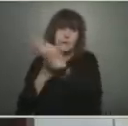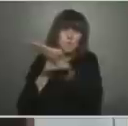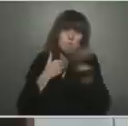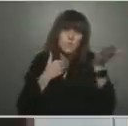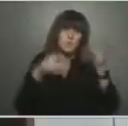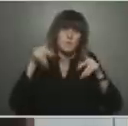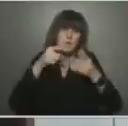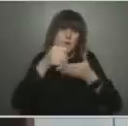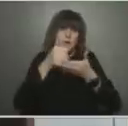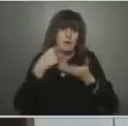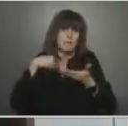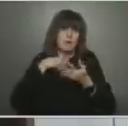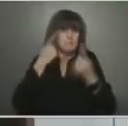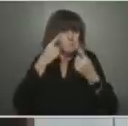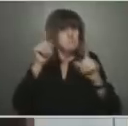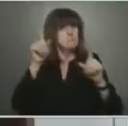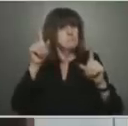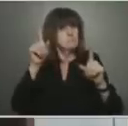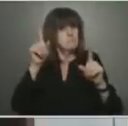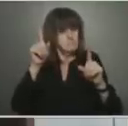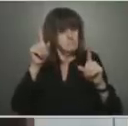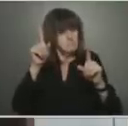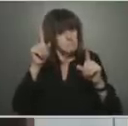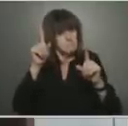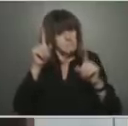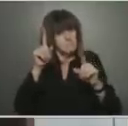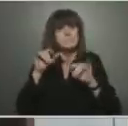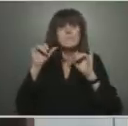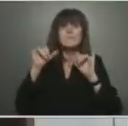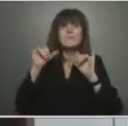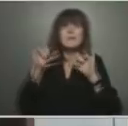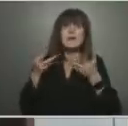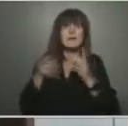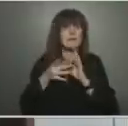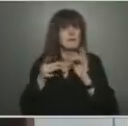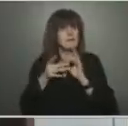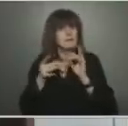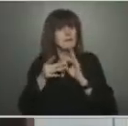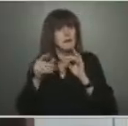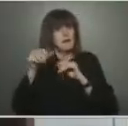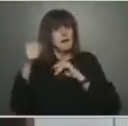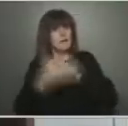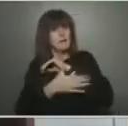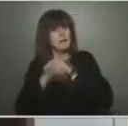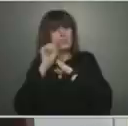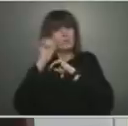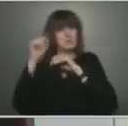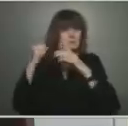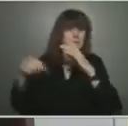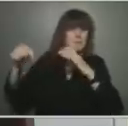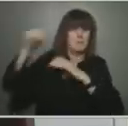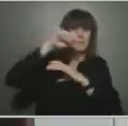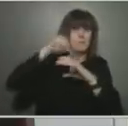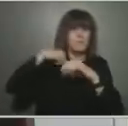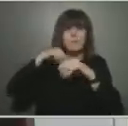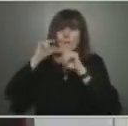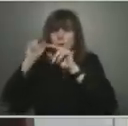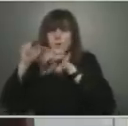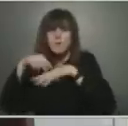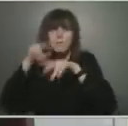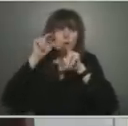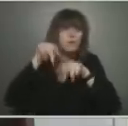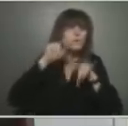monitoring what's going on in all of these other jurisdictions. We're monitoring best practices, trying to understand how we can